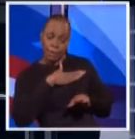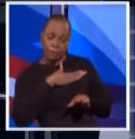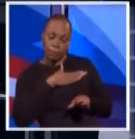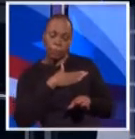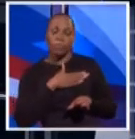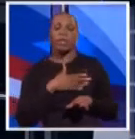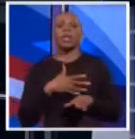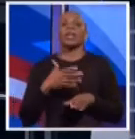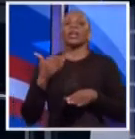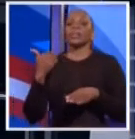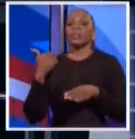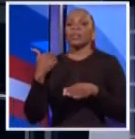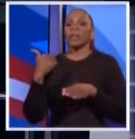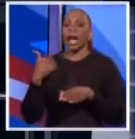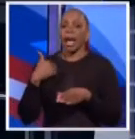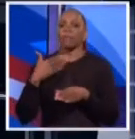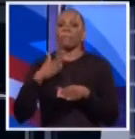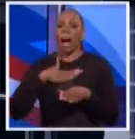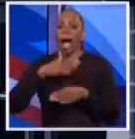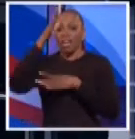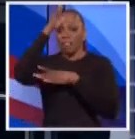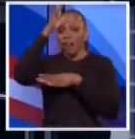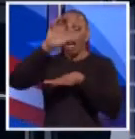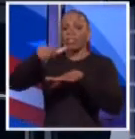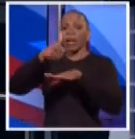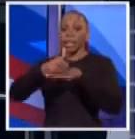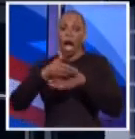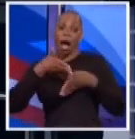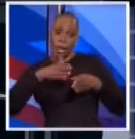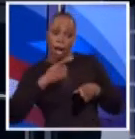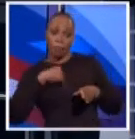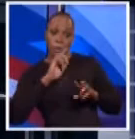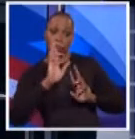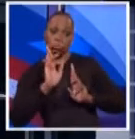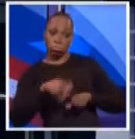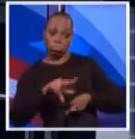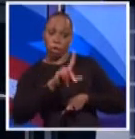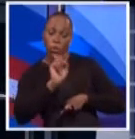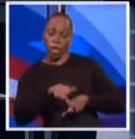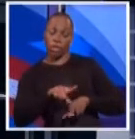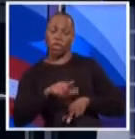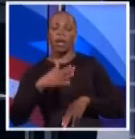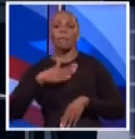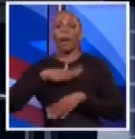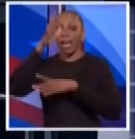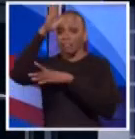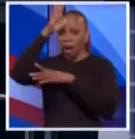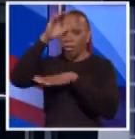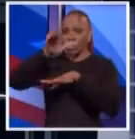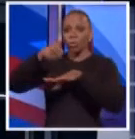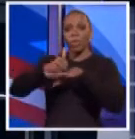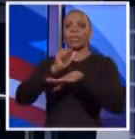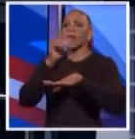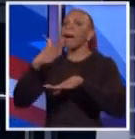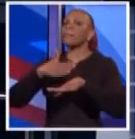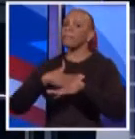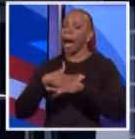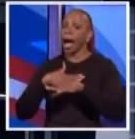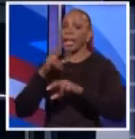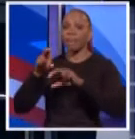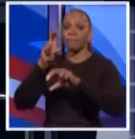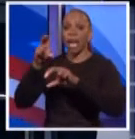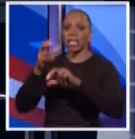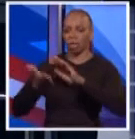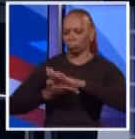You have maligned my dad's foundation, and my dad, let me answer the question. This foundation, and they're not my investments, has generated